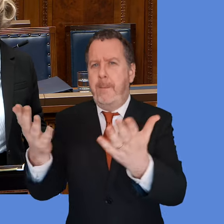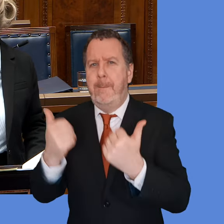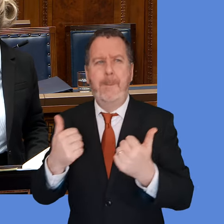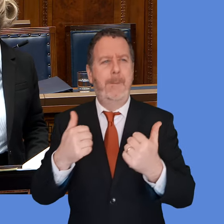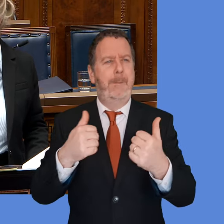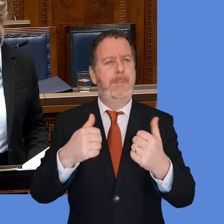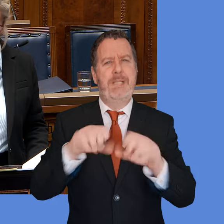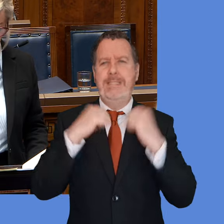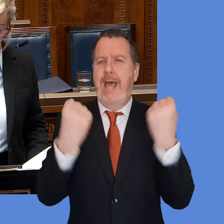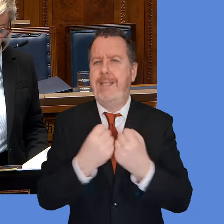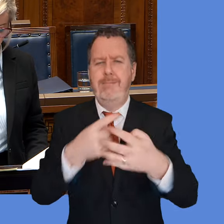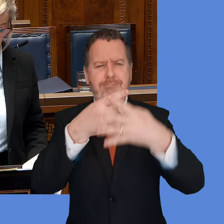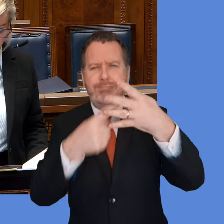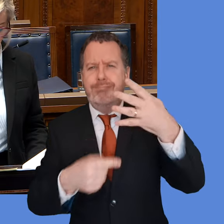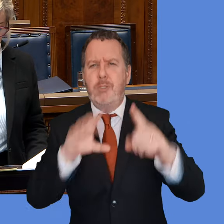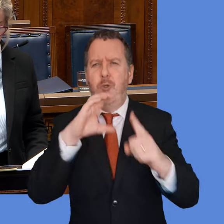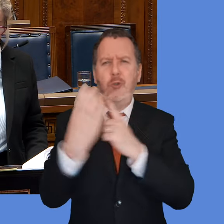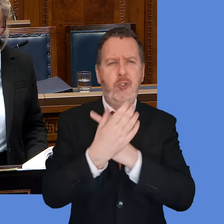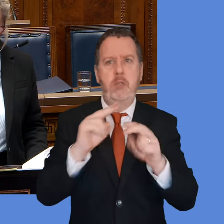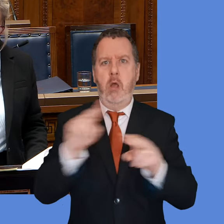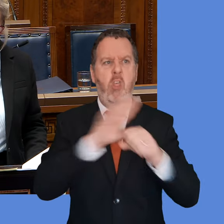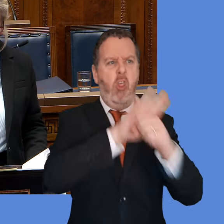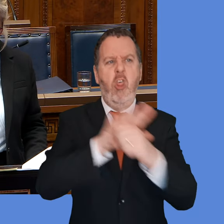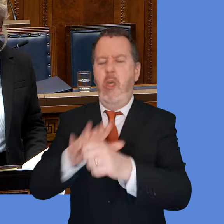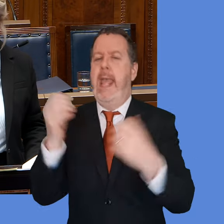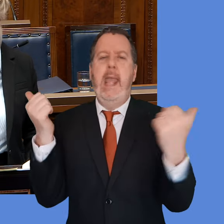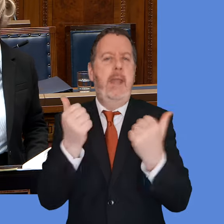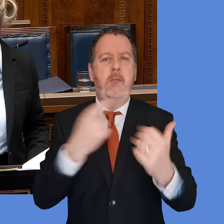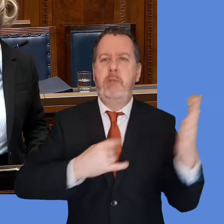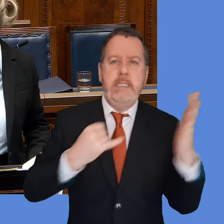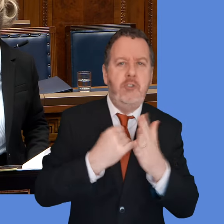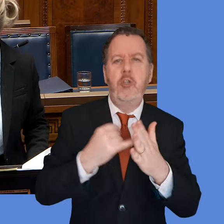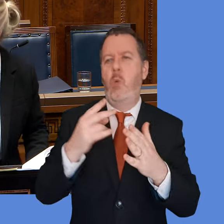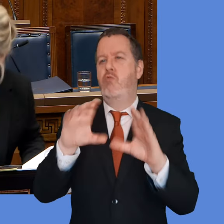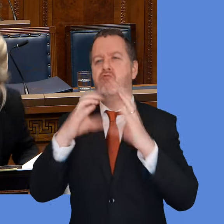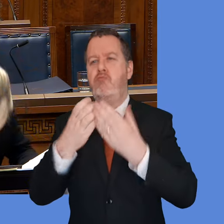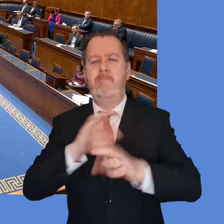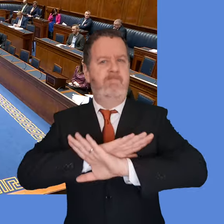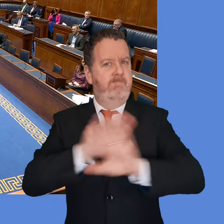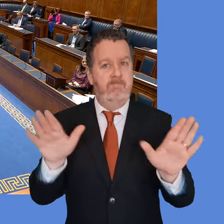inclusive and a welcoming and a multicultural society with anti-sectarianism at its core.